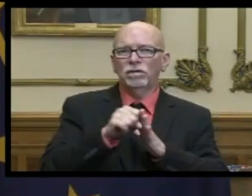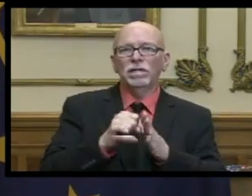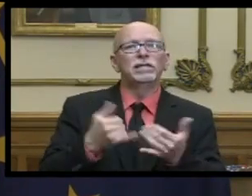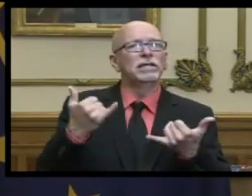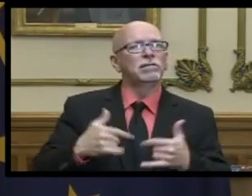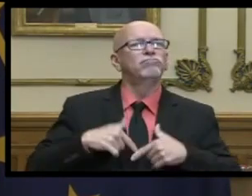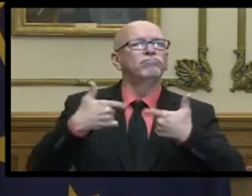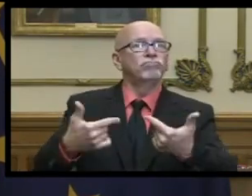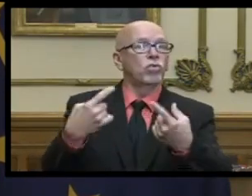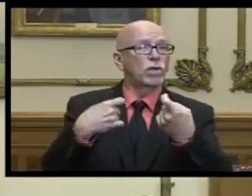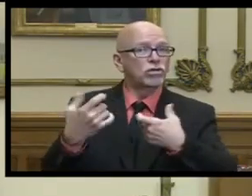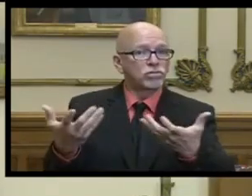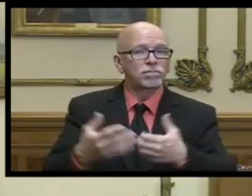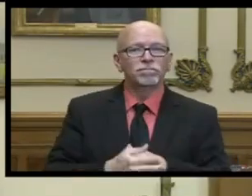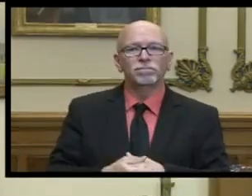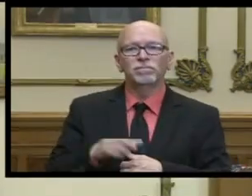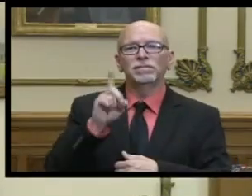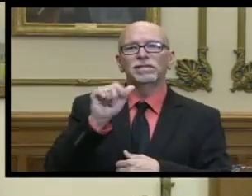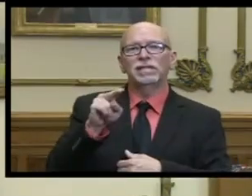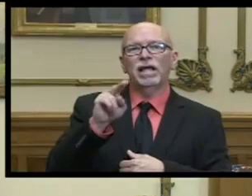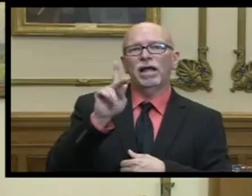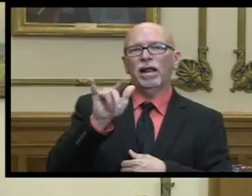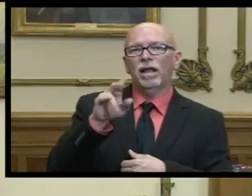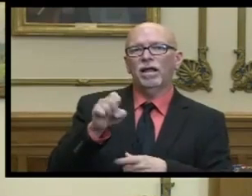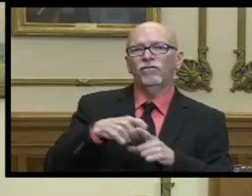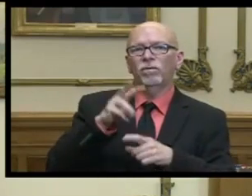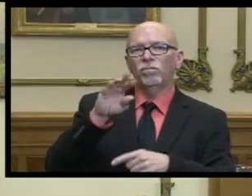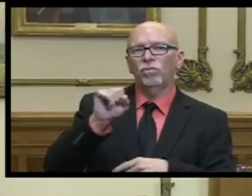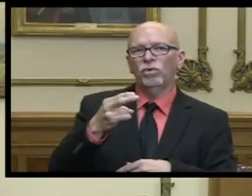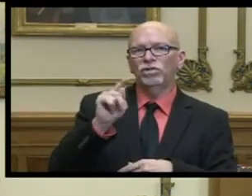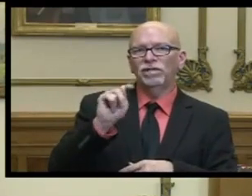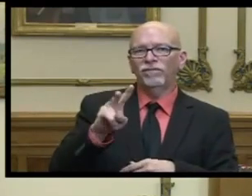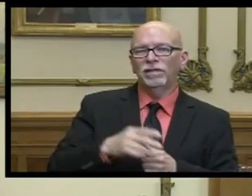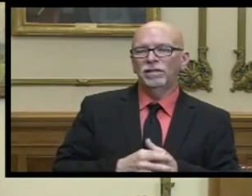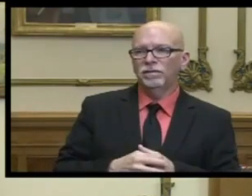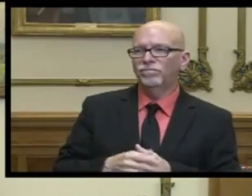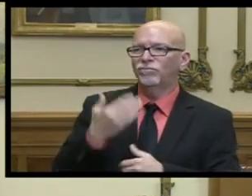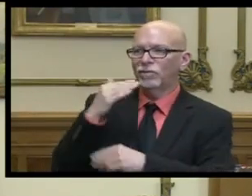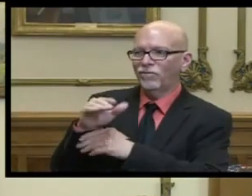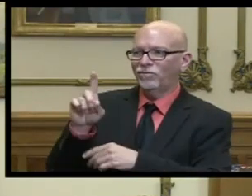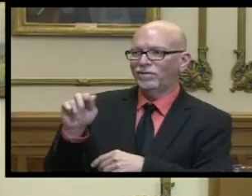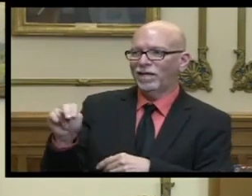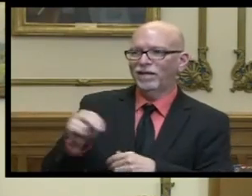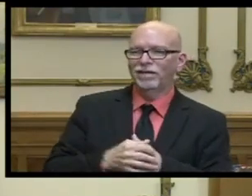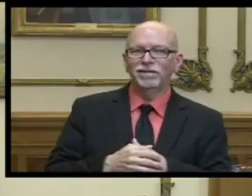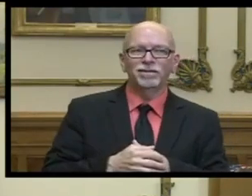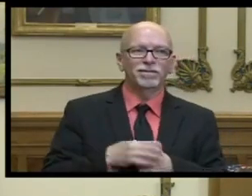with that we'll go right to q a dan klein wish tv afternoon dan